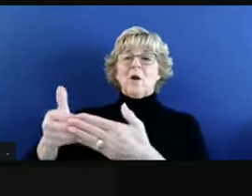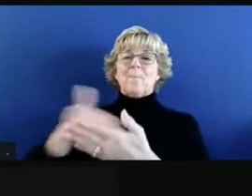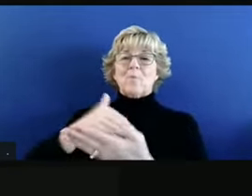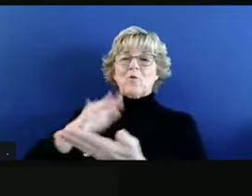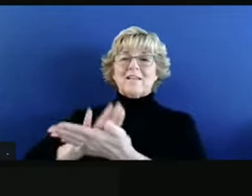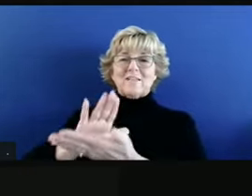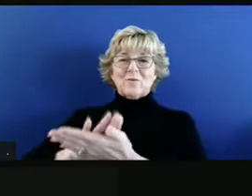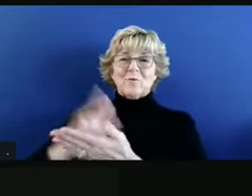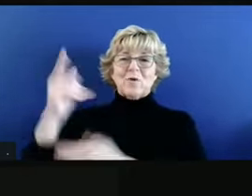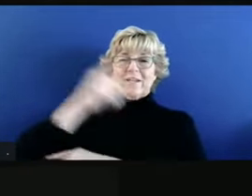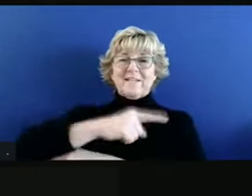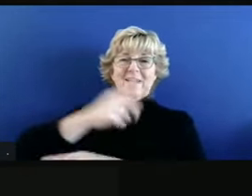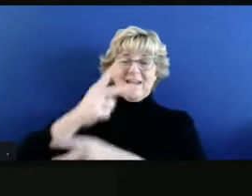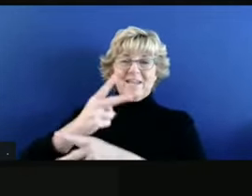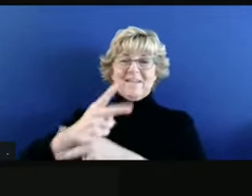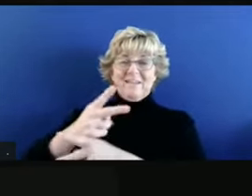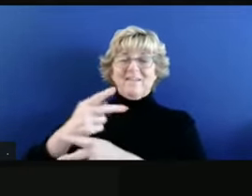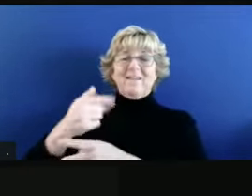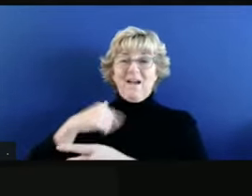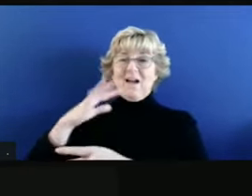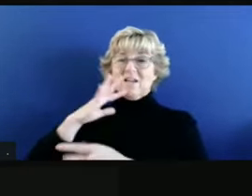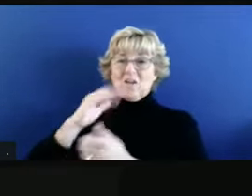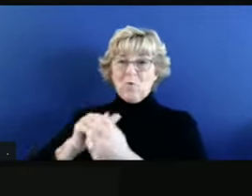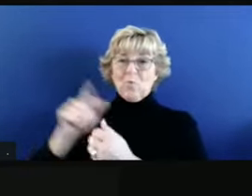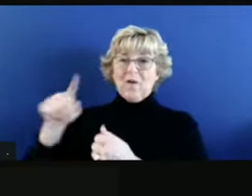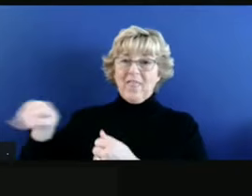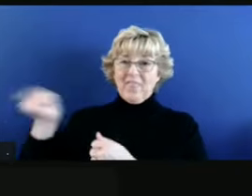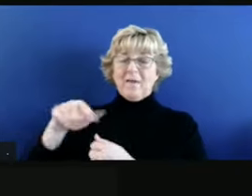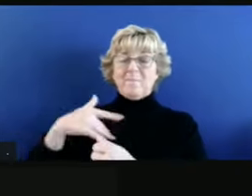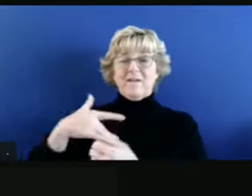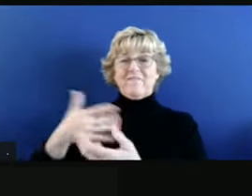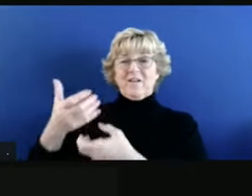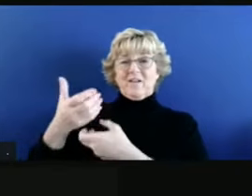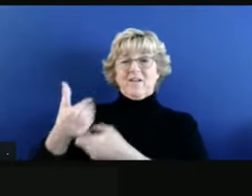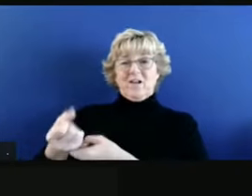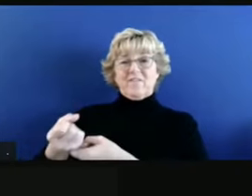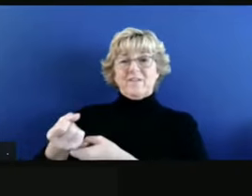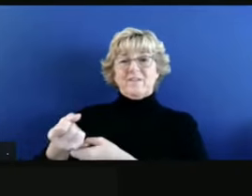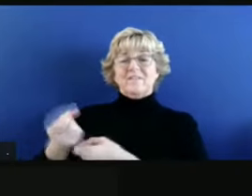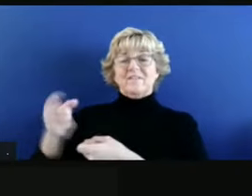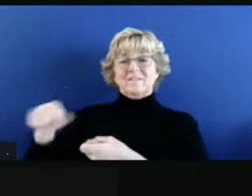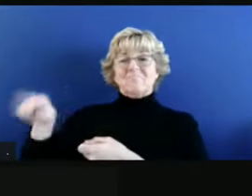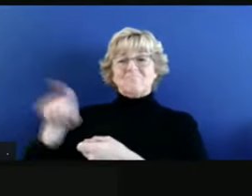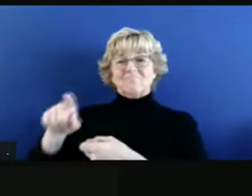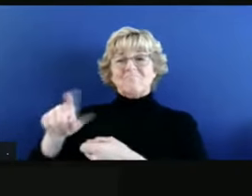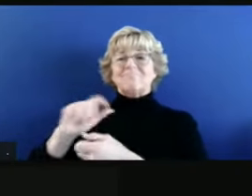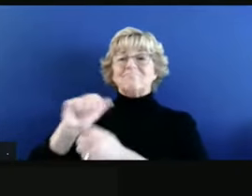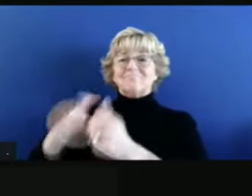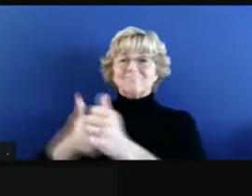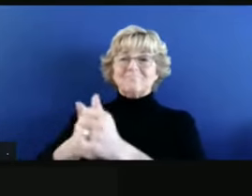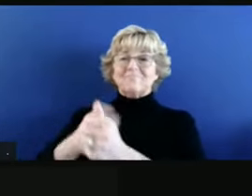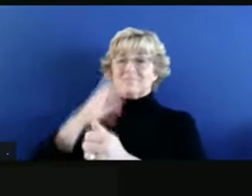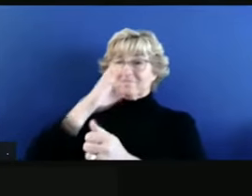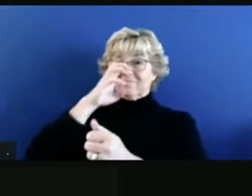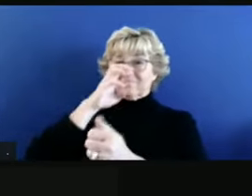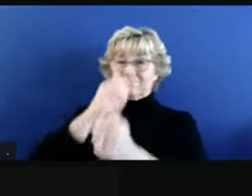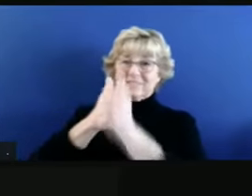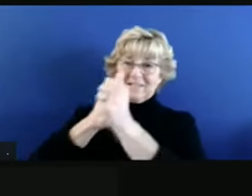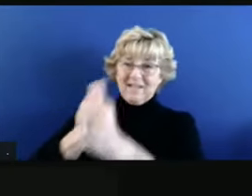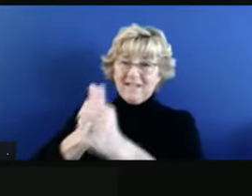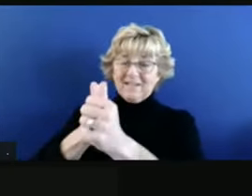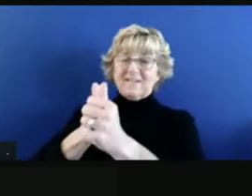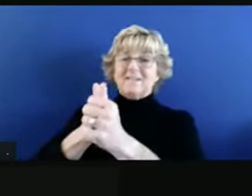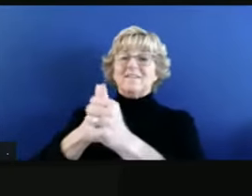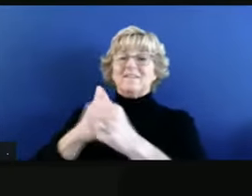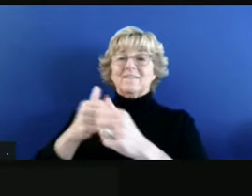conversations with the people who operate that center, feel confident that they're doing the, you know, following our guidelines and really